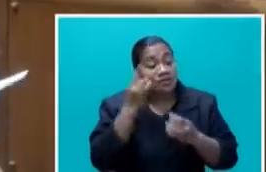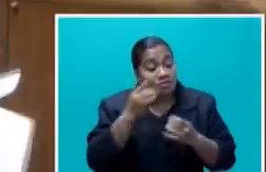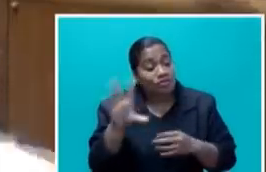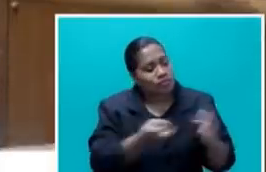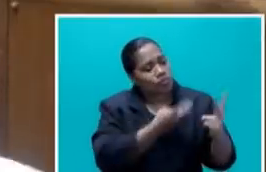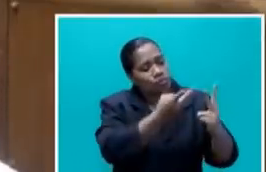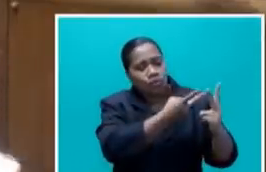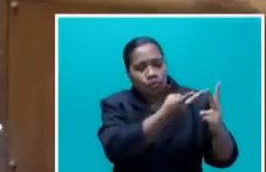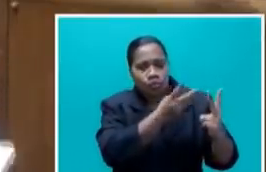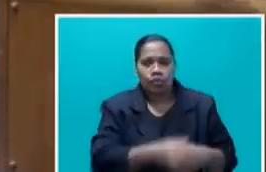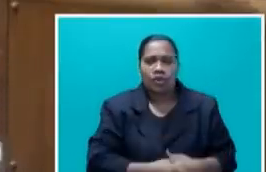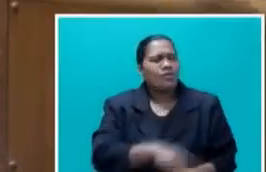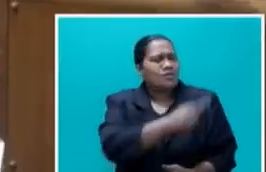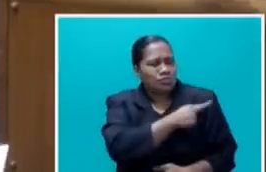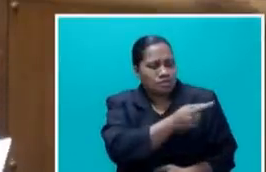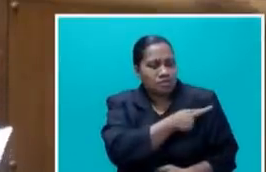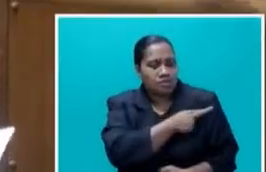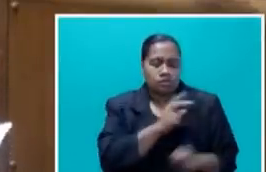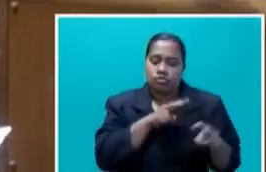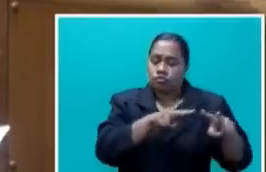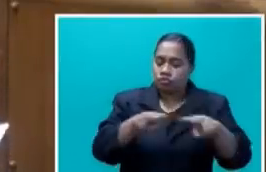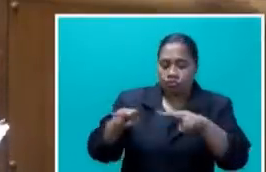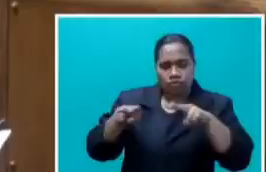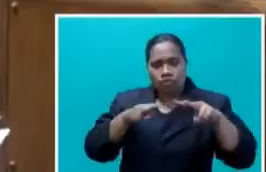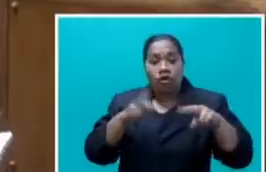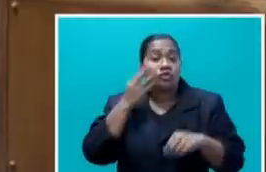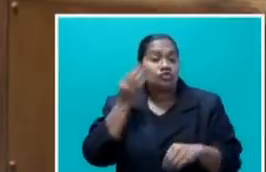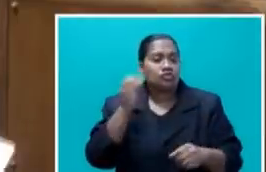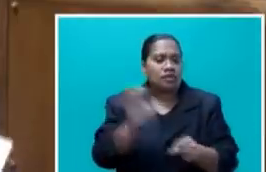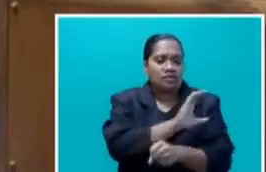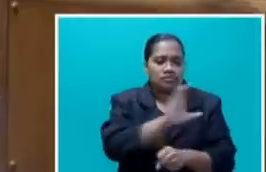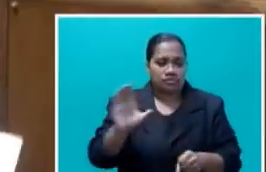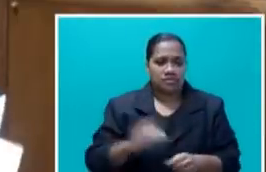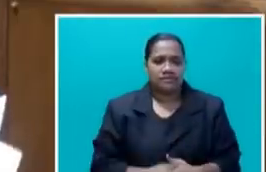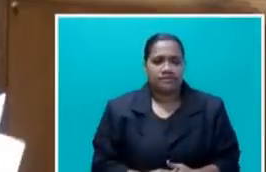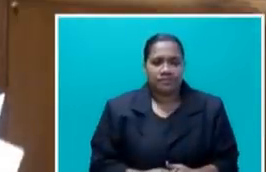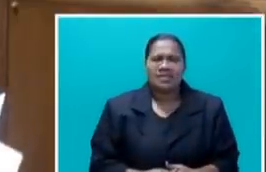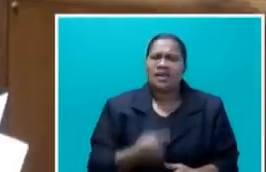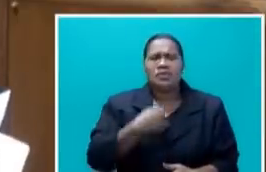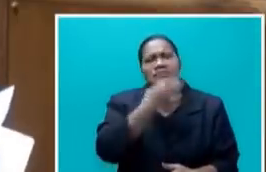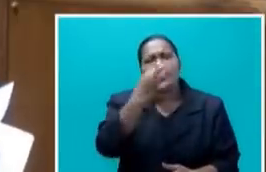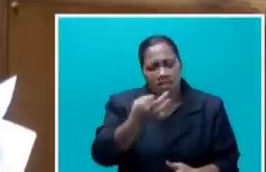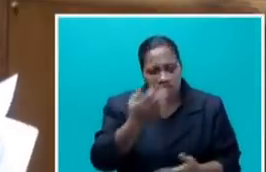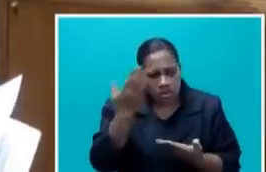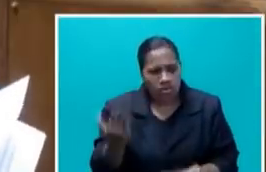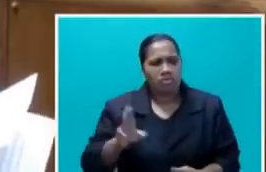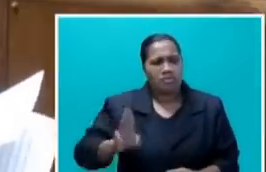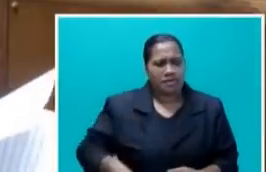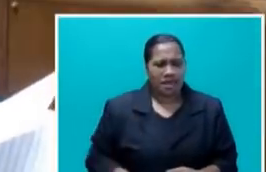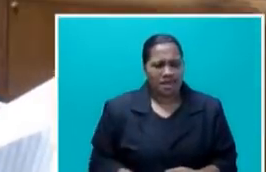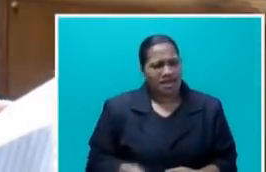overseeing the affairs of the sugar industry. Given this role, let me ask the Honorable Member, these two